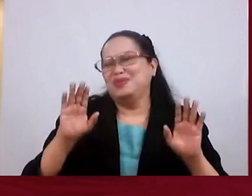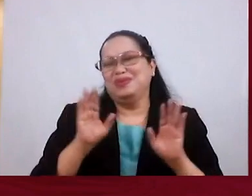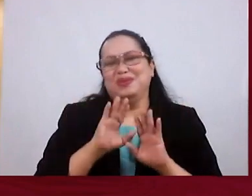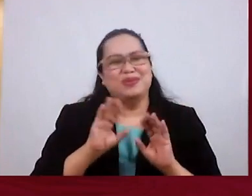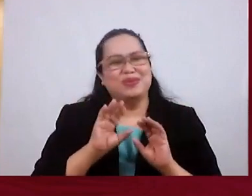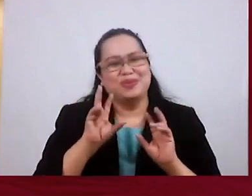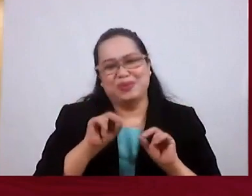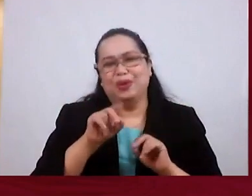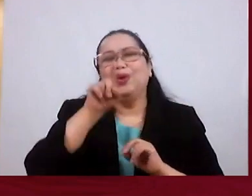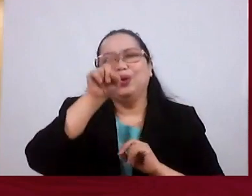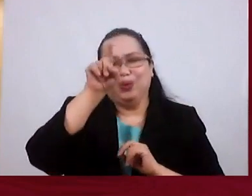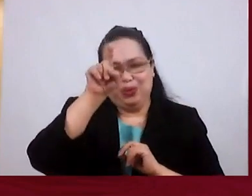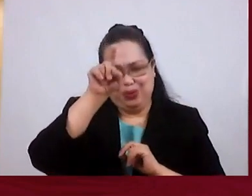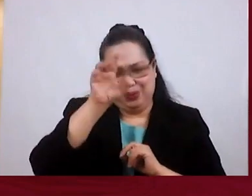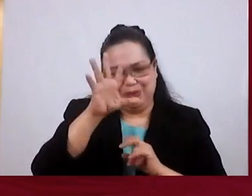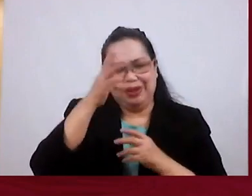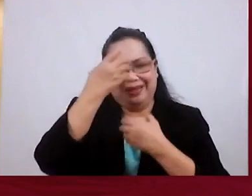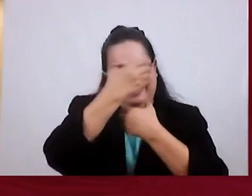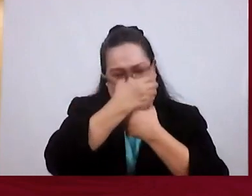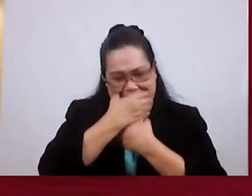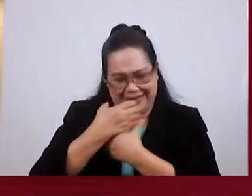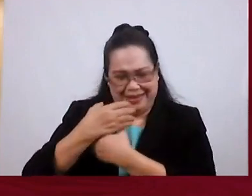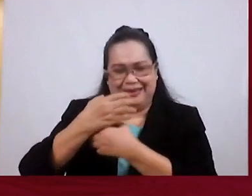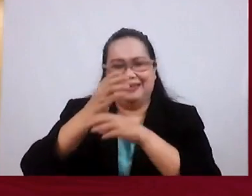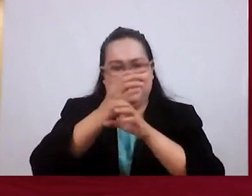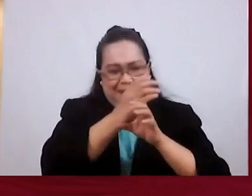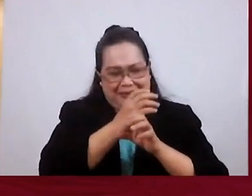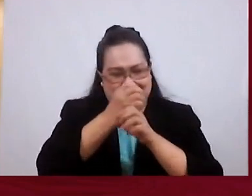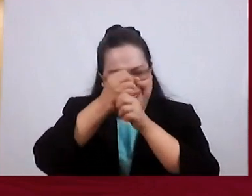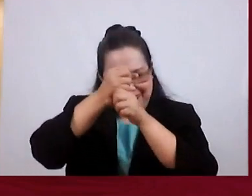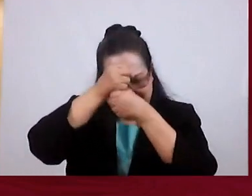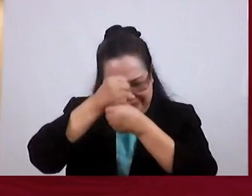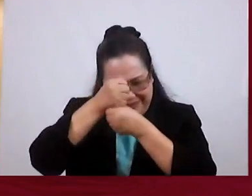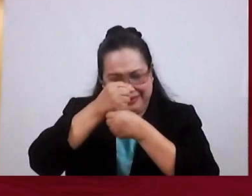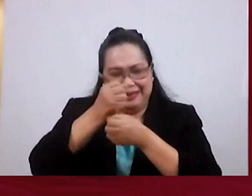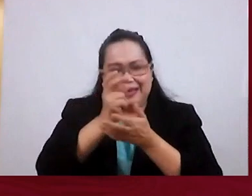You Hold Us Fast